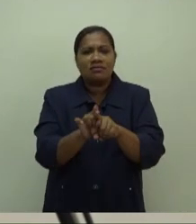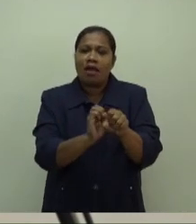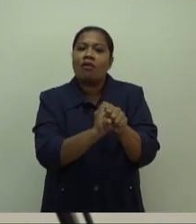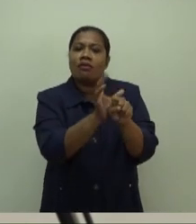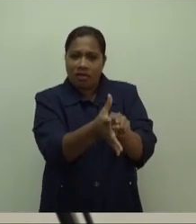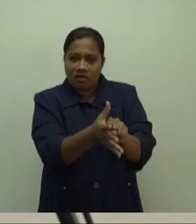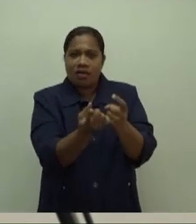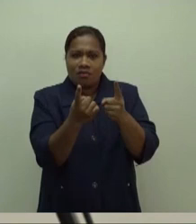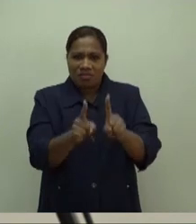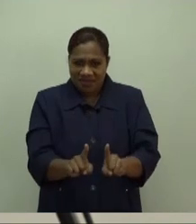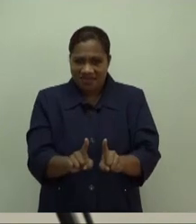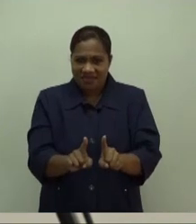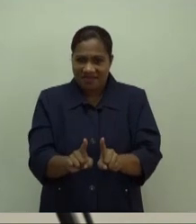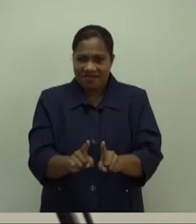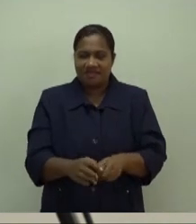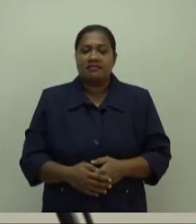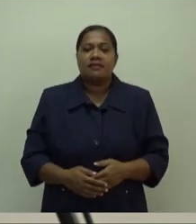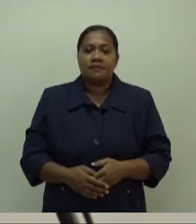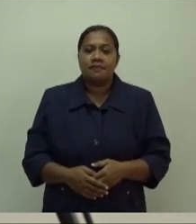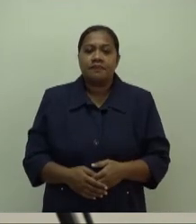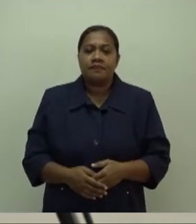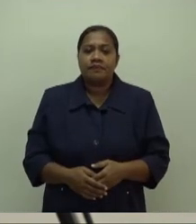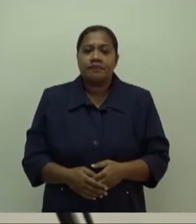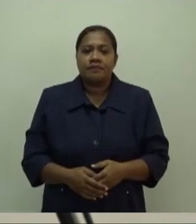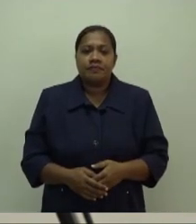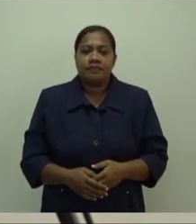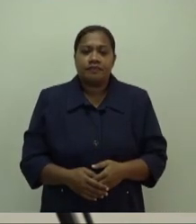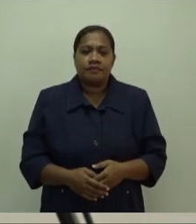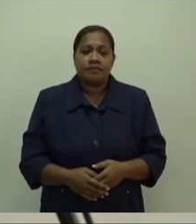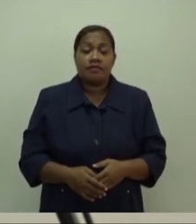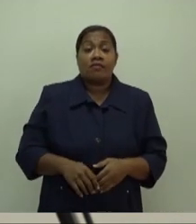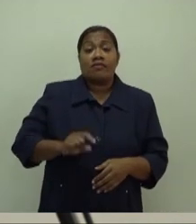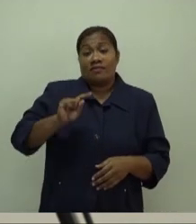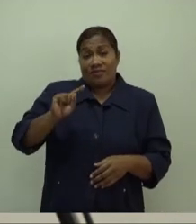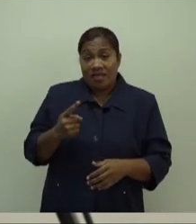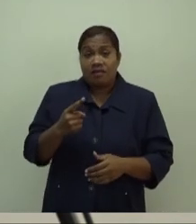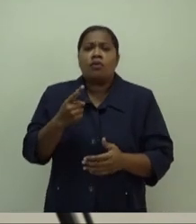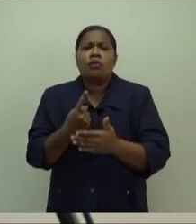What is undisputable though is that co-morbidities contributed to the fatalities.